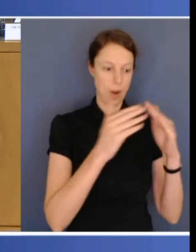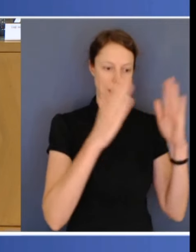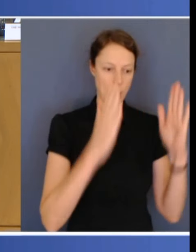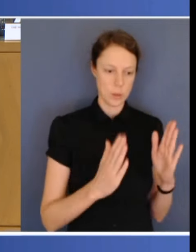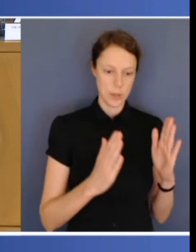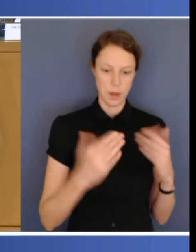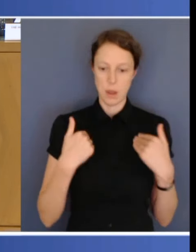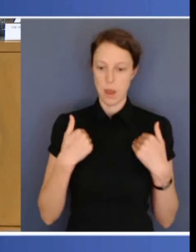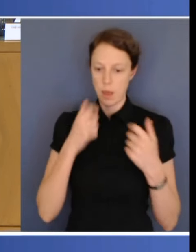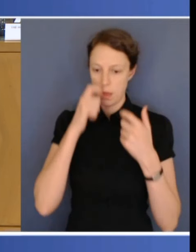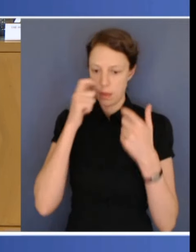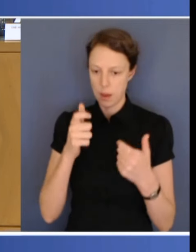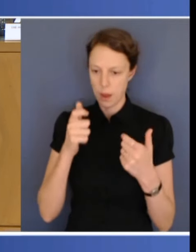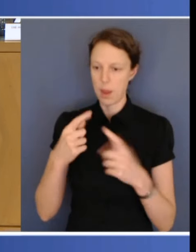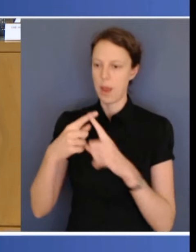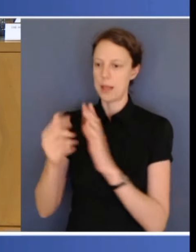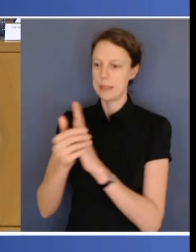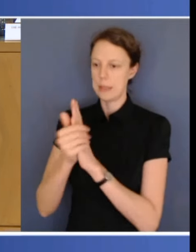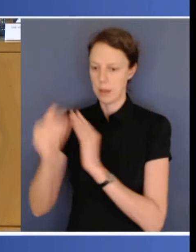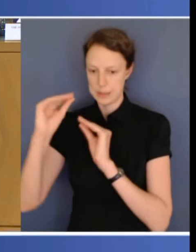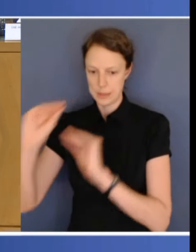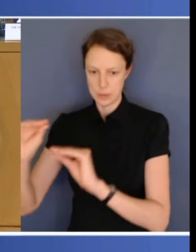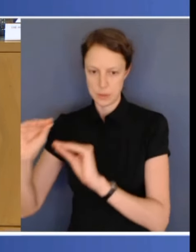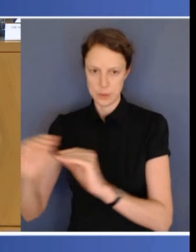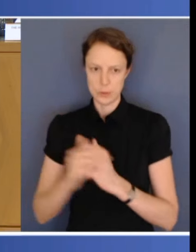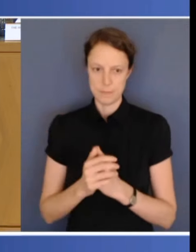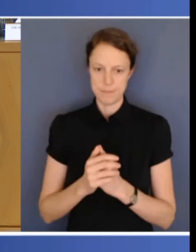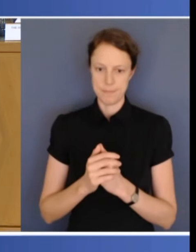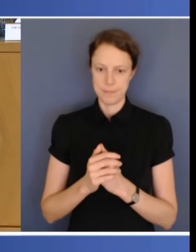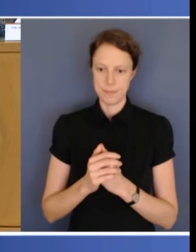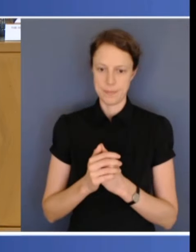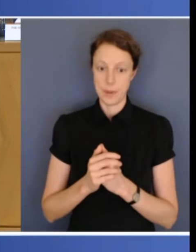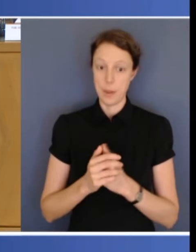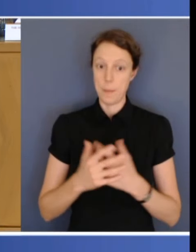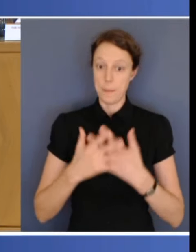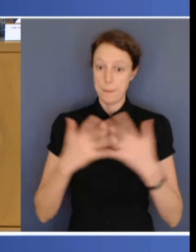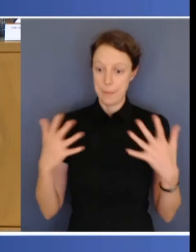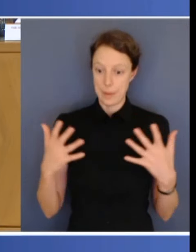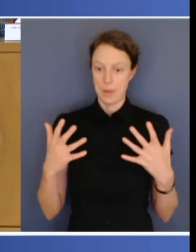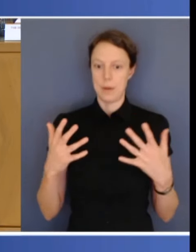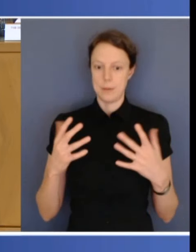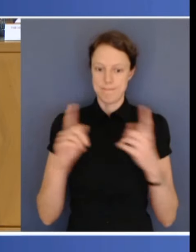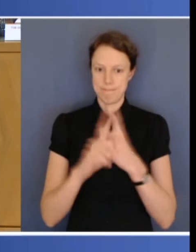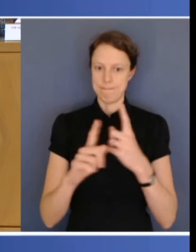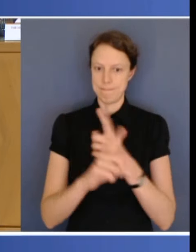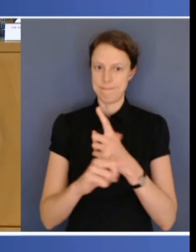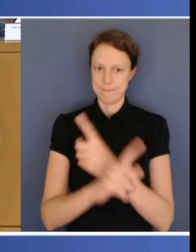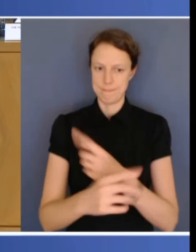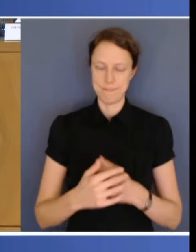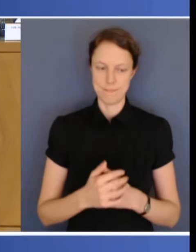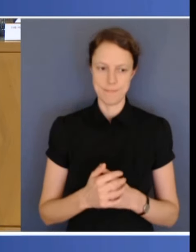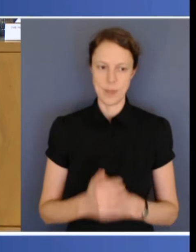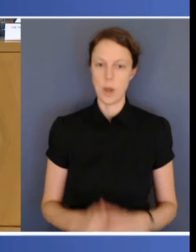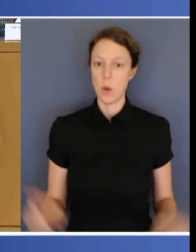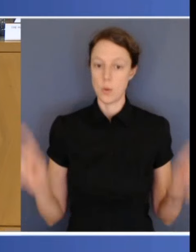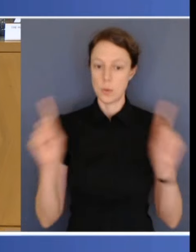for 10 years moving forward. And today we have prioritised what we said at